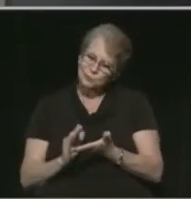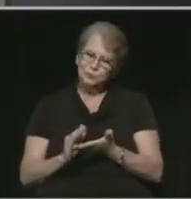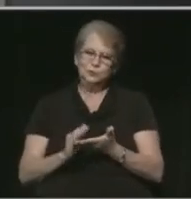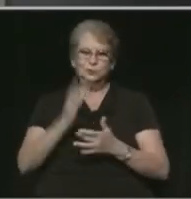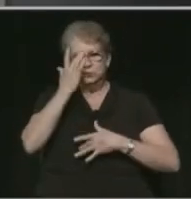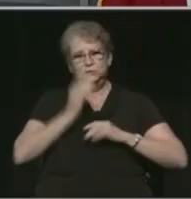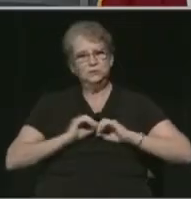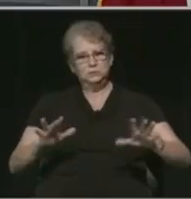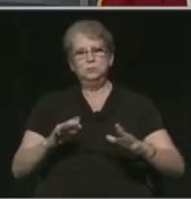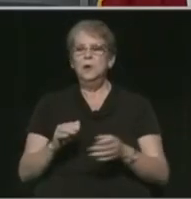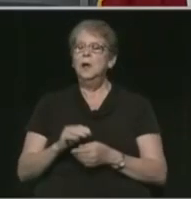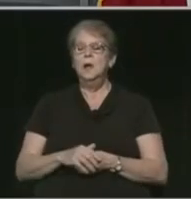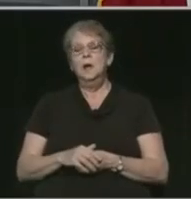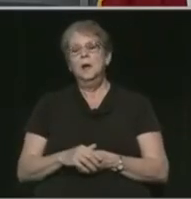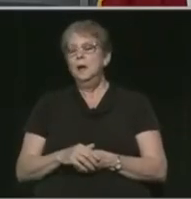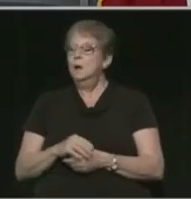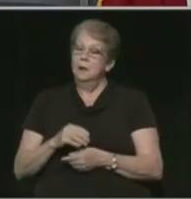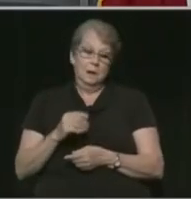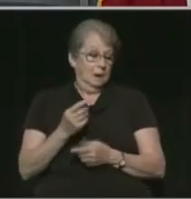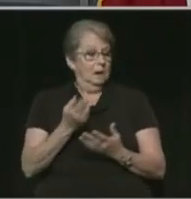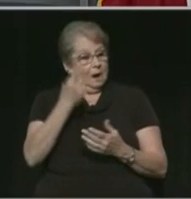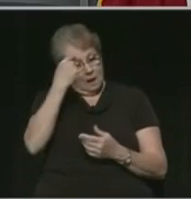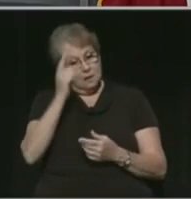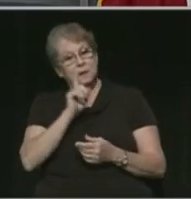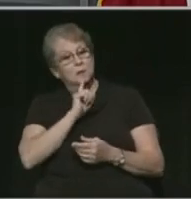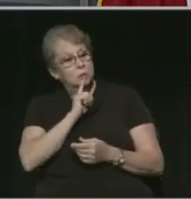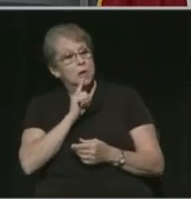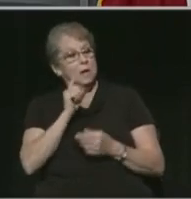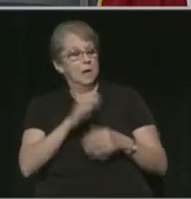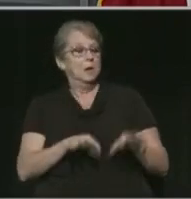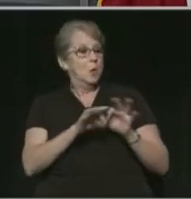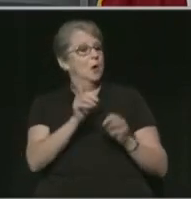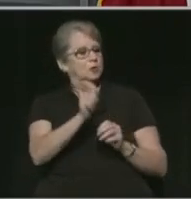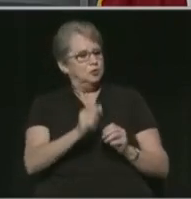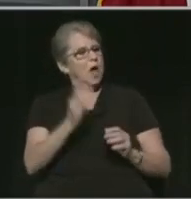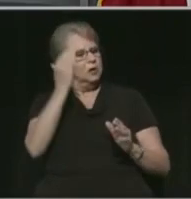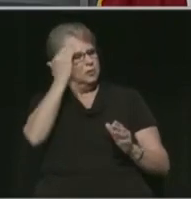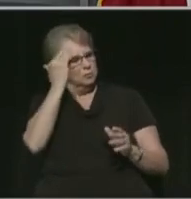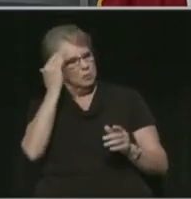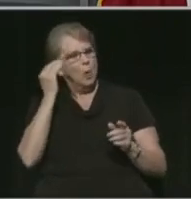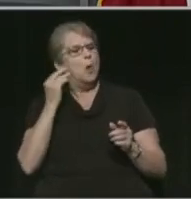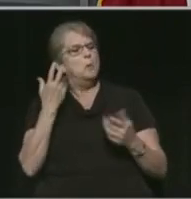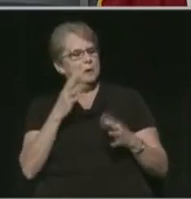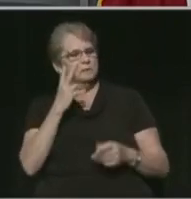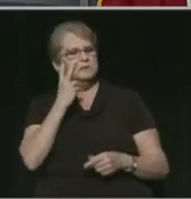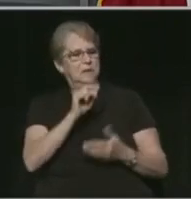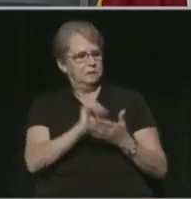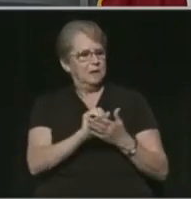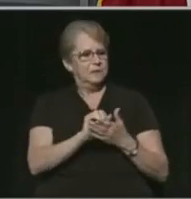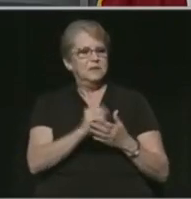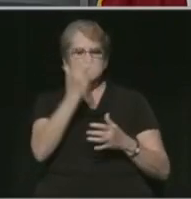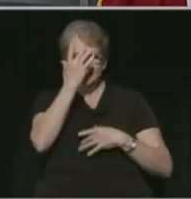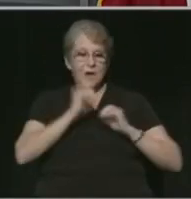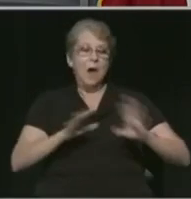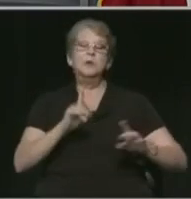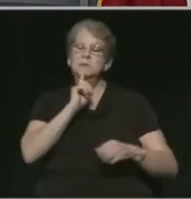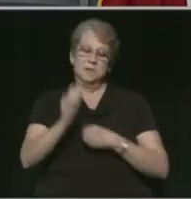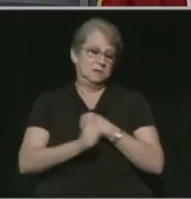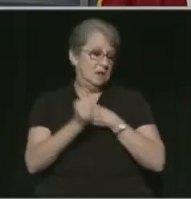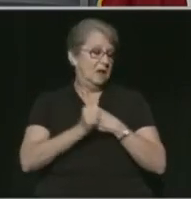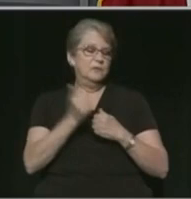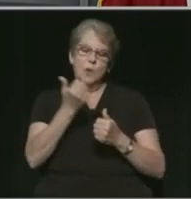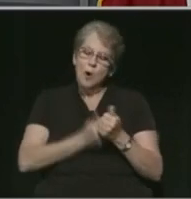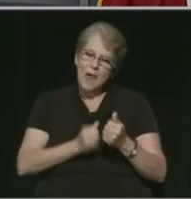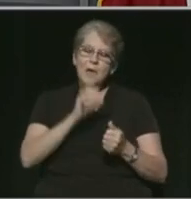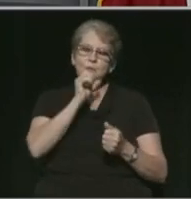terrible disease. Yeah, well, I think that's extremely important. And, Judge, we know we've seen that this virus is lethal for every age